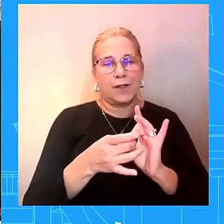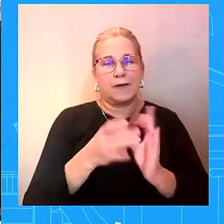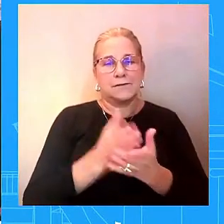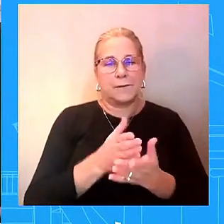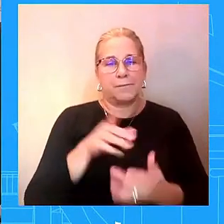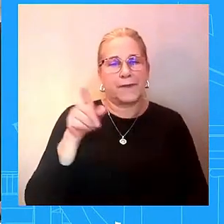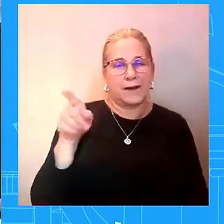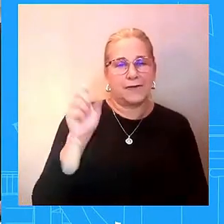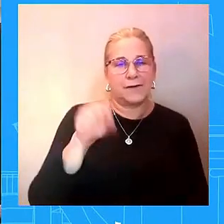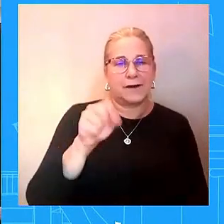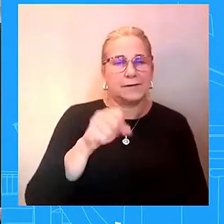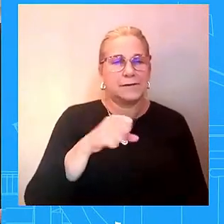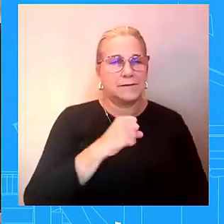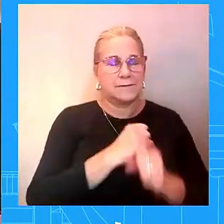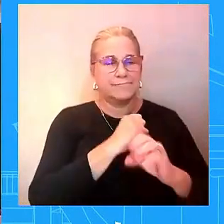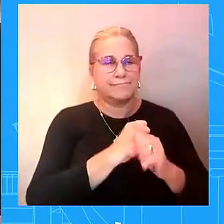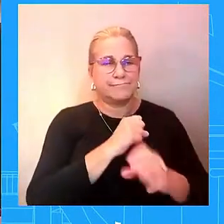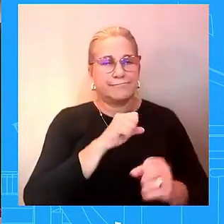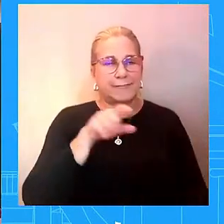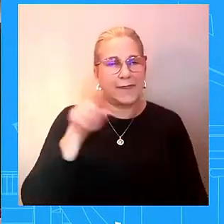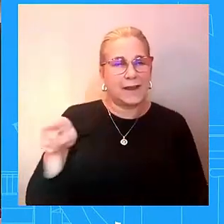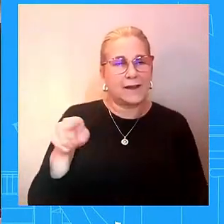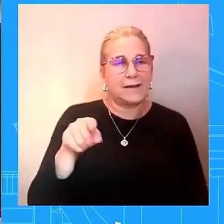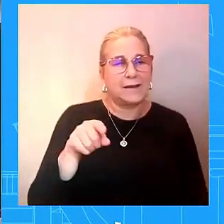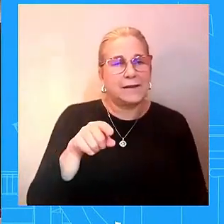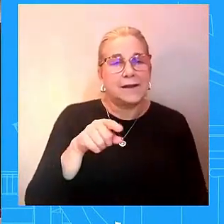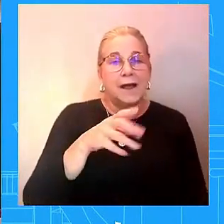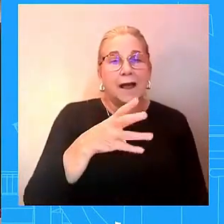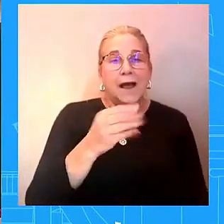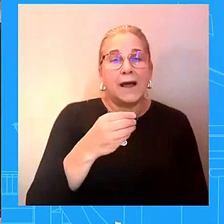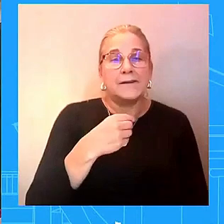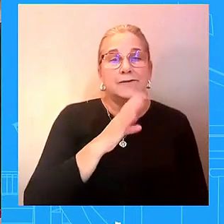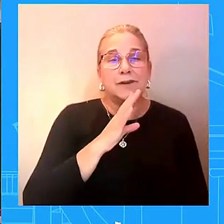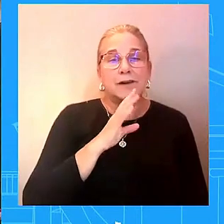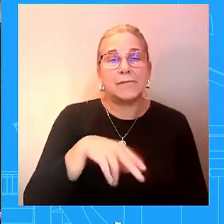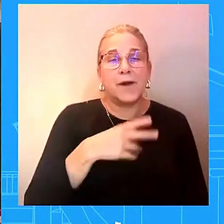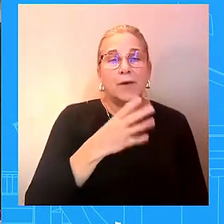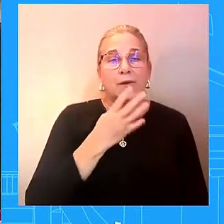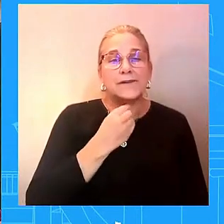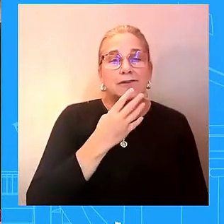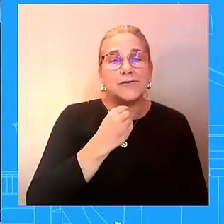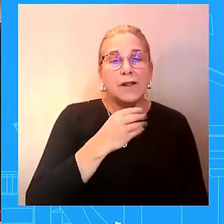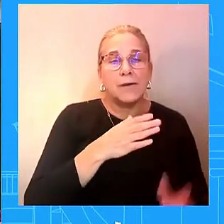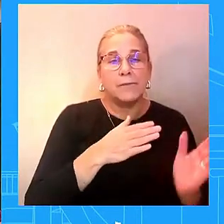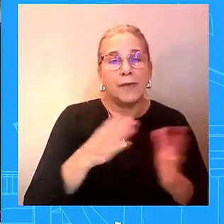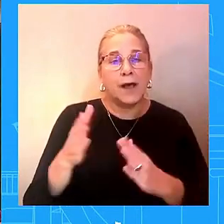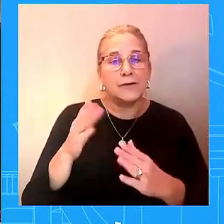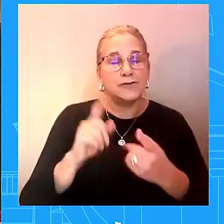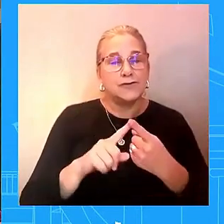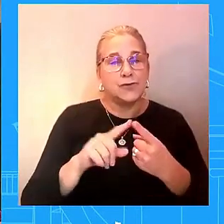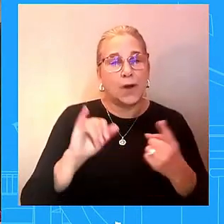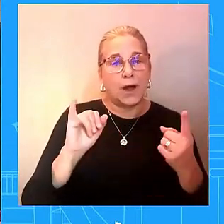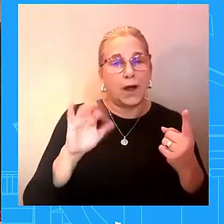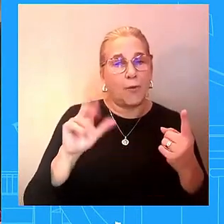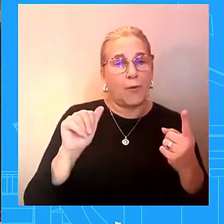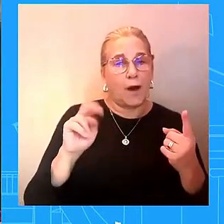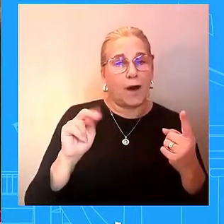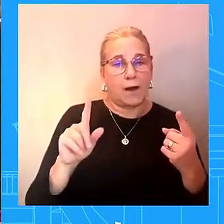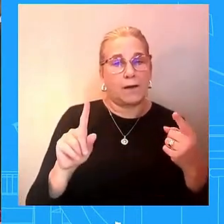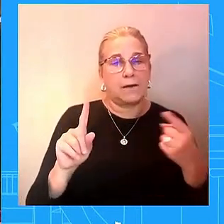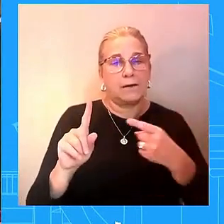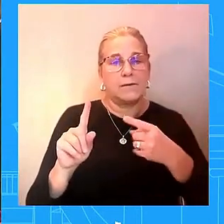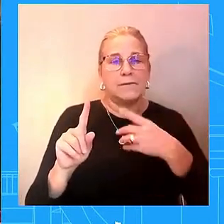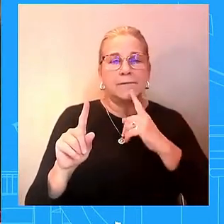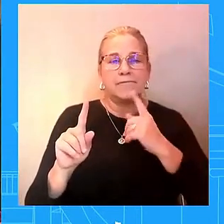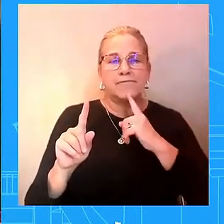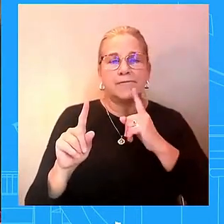plans toward iran um there was a leak of classified information last year in april a member of the national guard